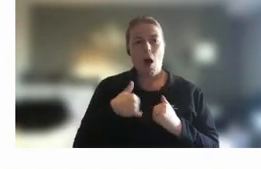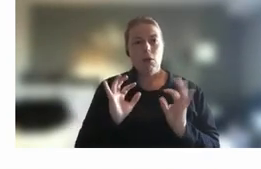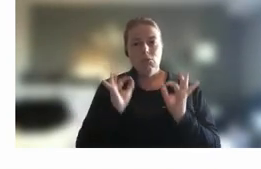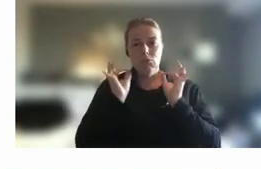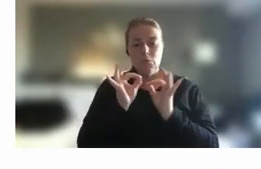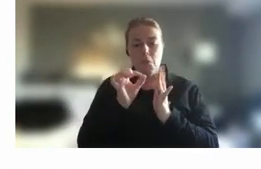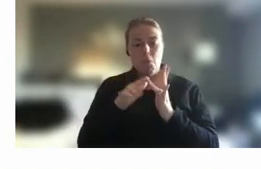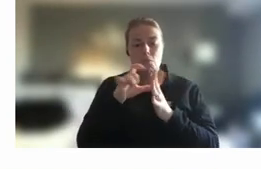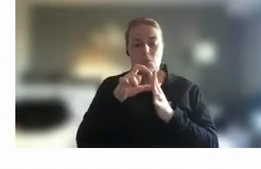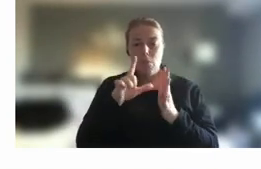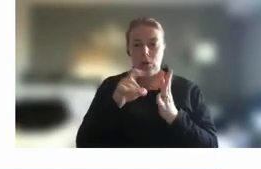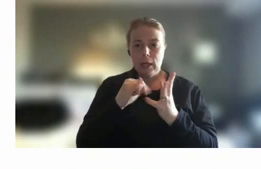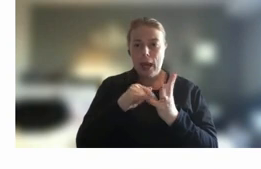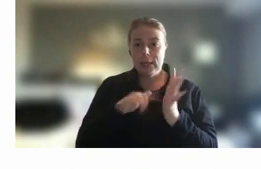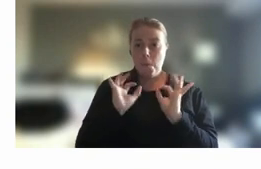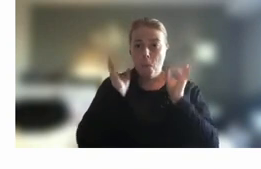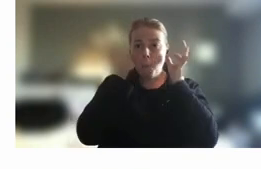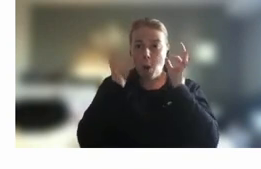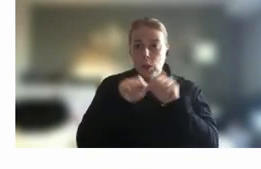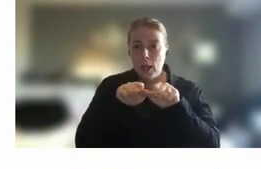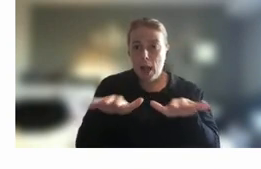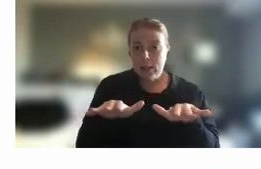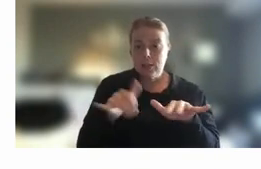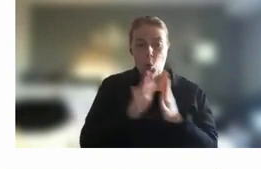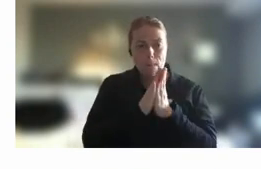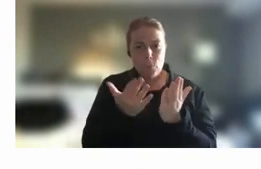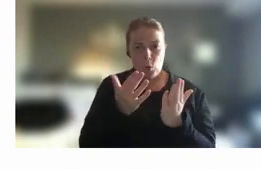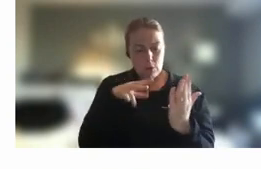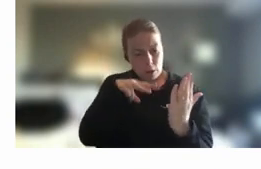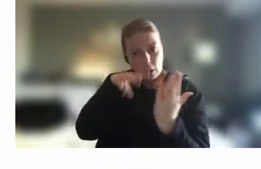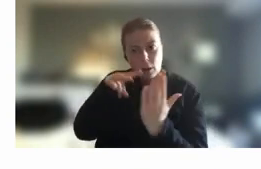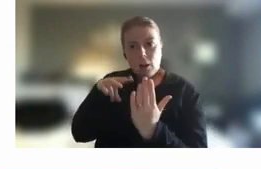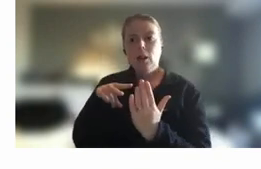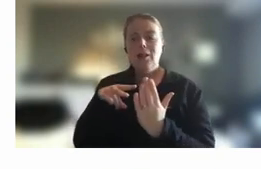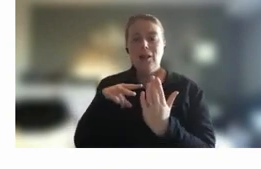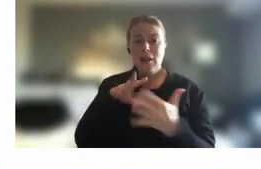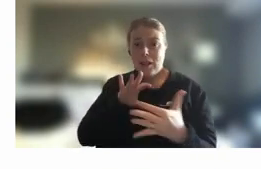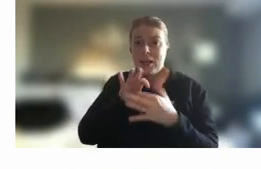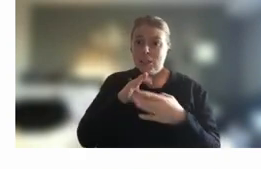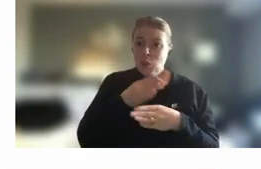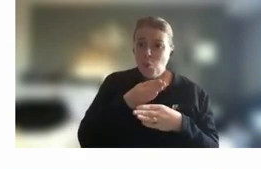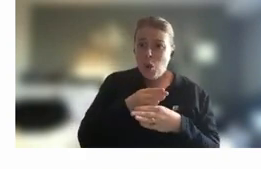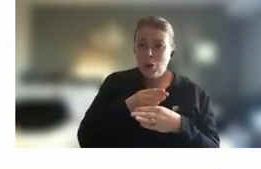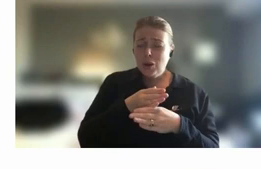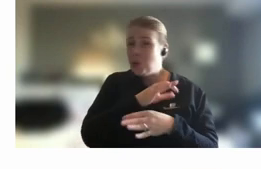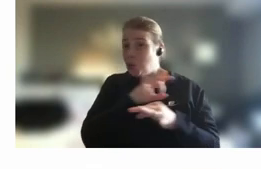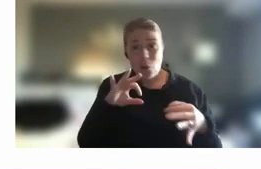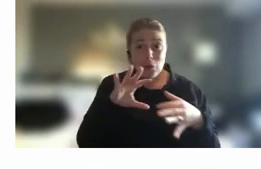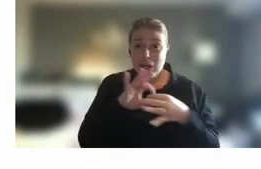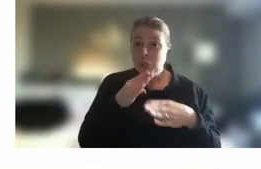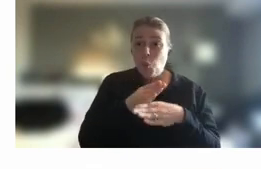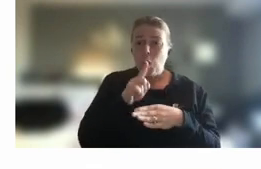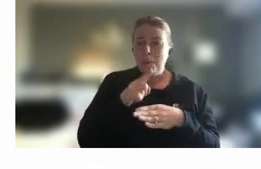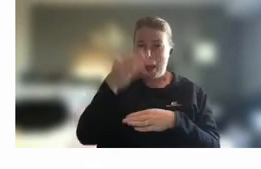that sort of relevant to um relevant to work or not relevant to work but stretch your minds in different ways and give you that growth